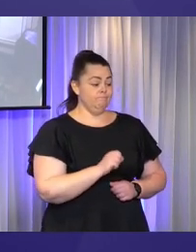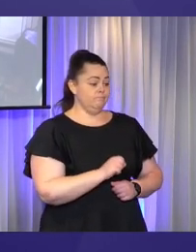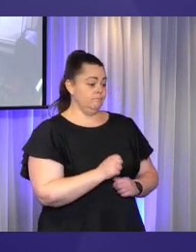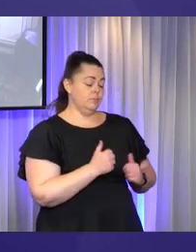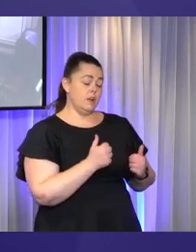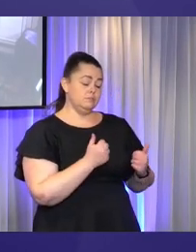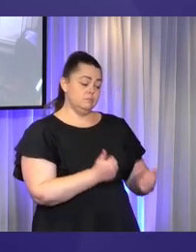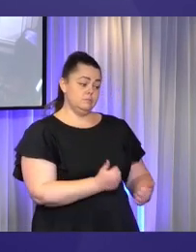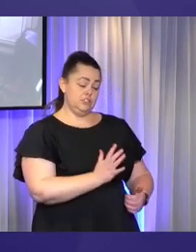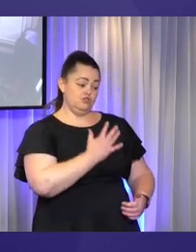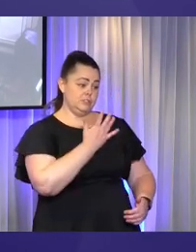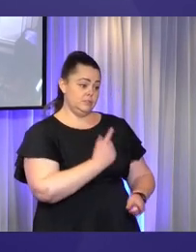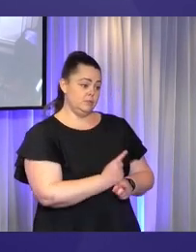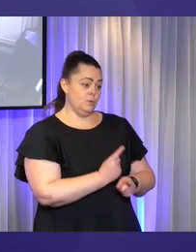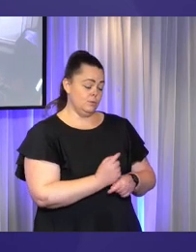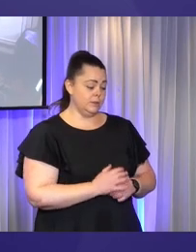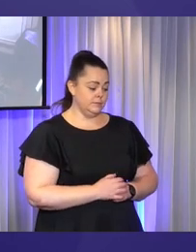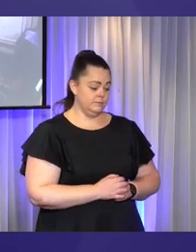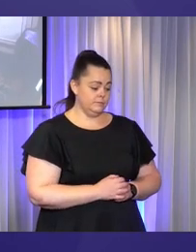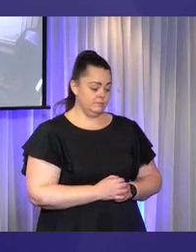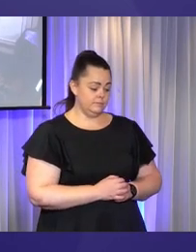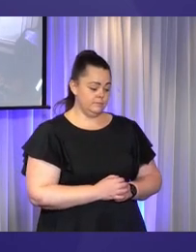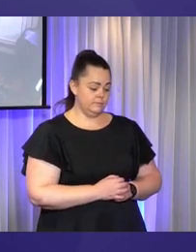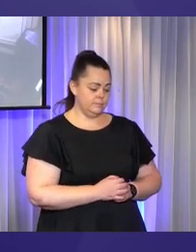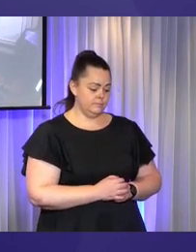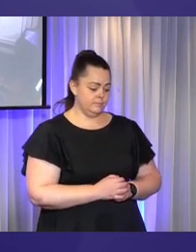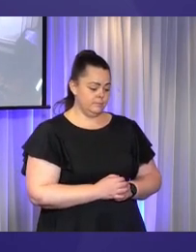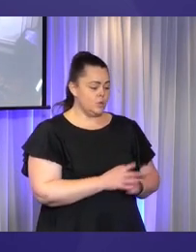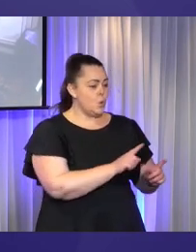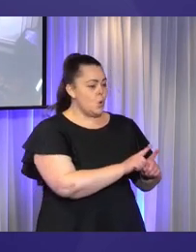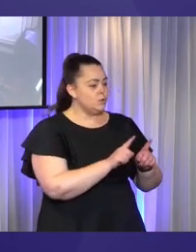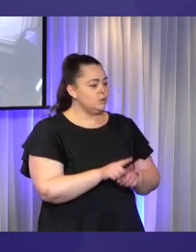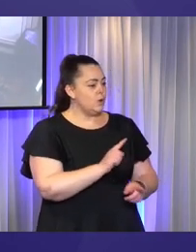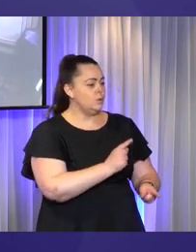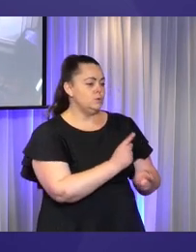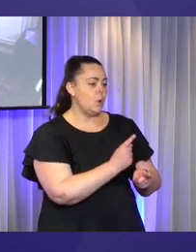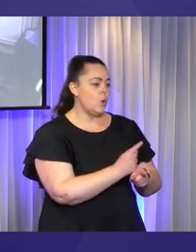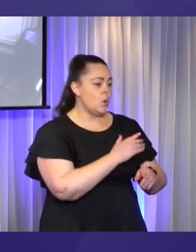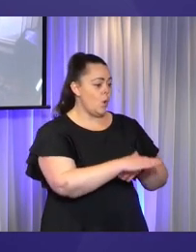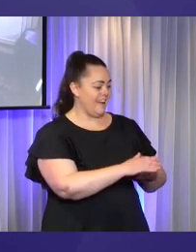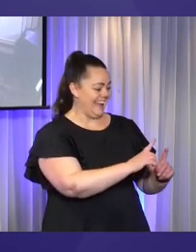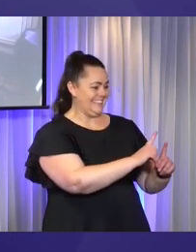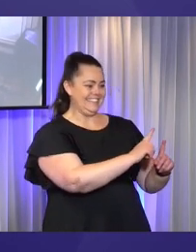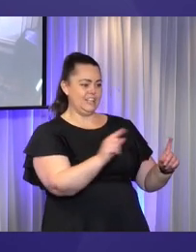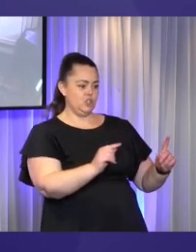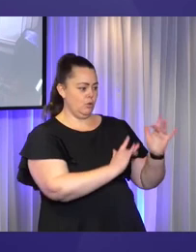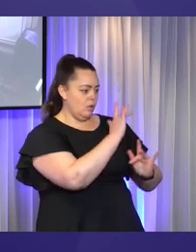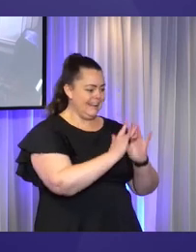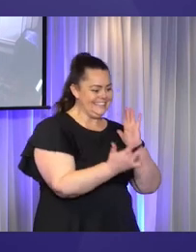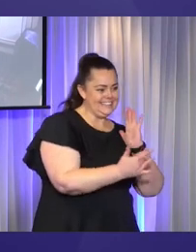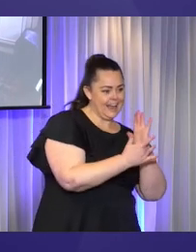increase the understanding of disability literacy relative to a knowledge of health conditions in Australia to get that